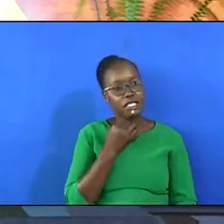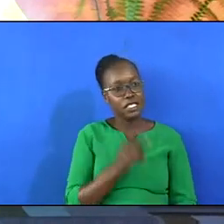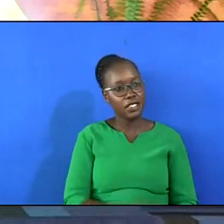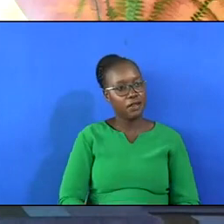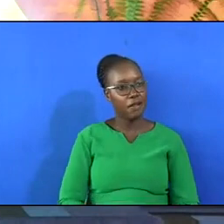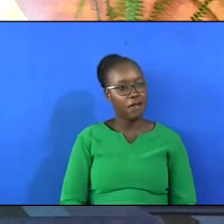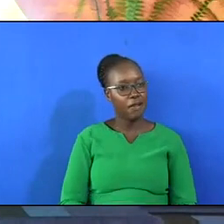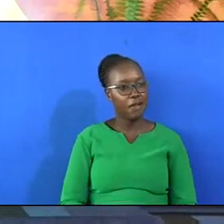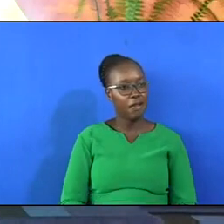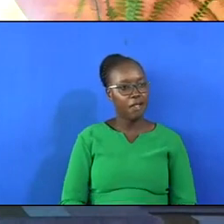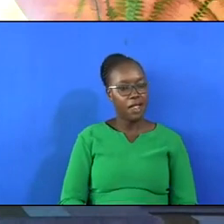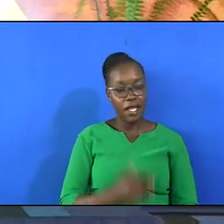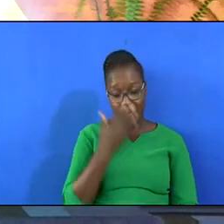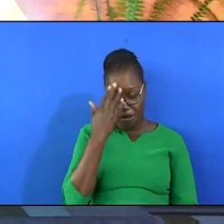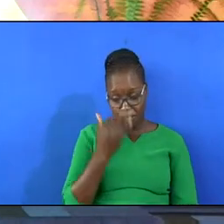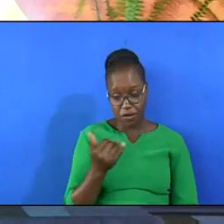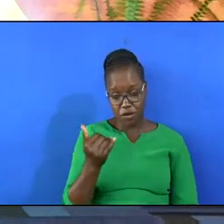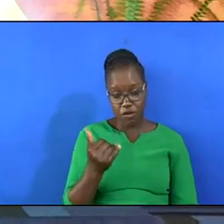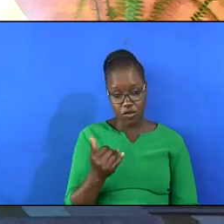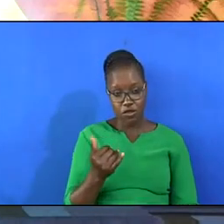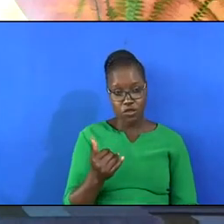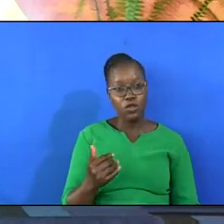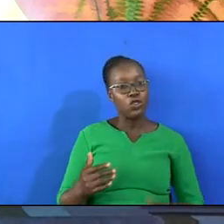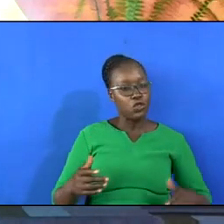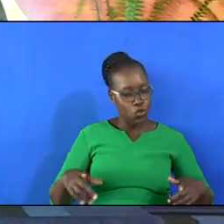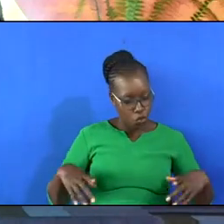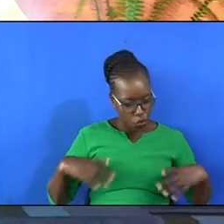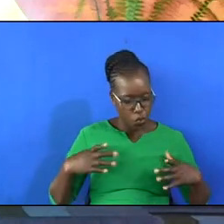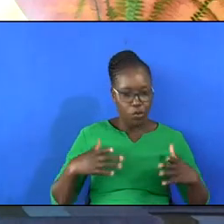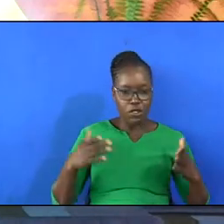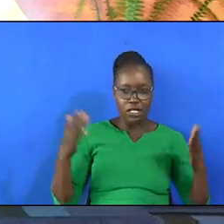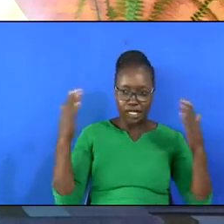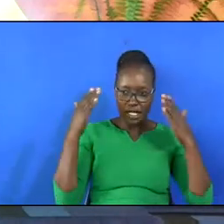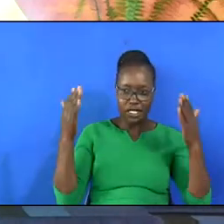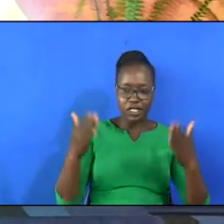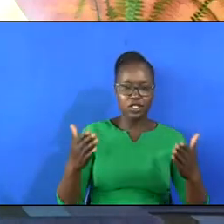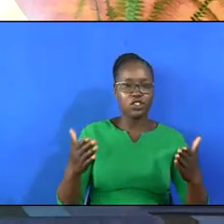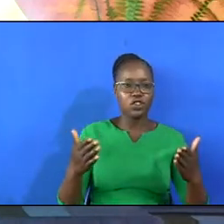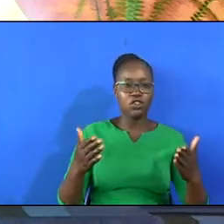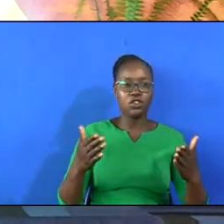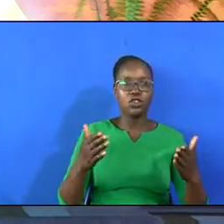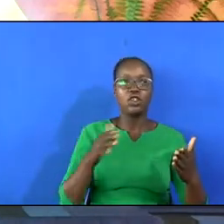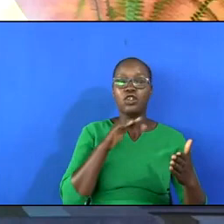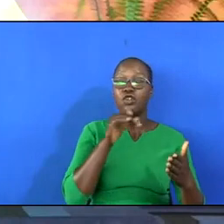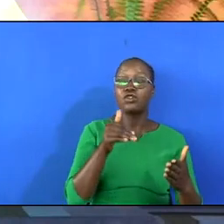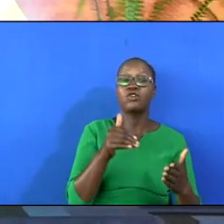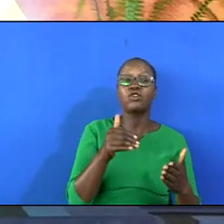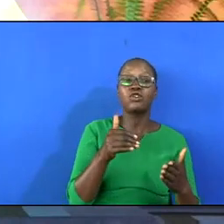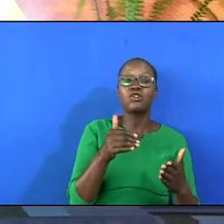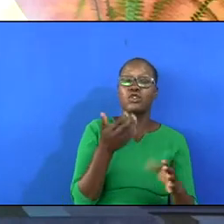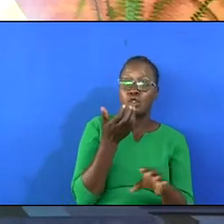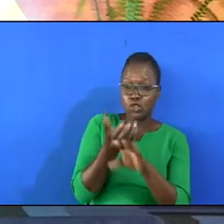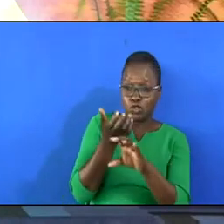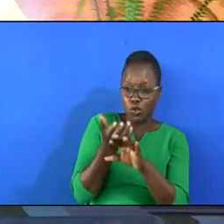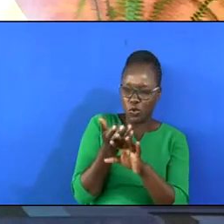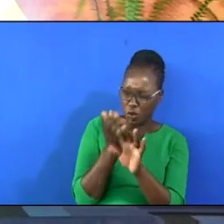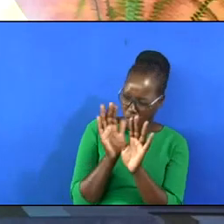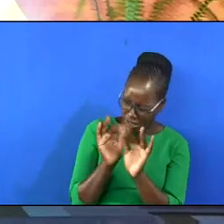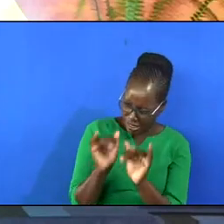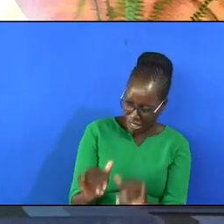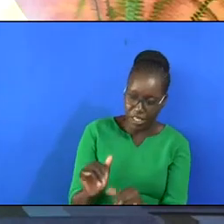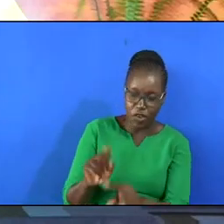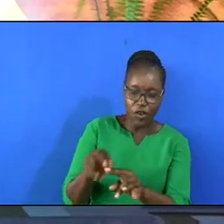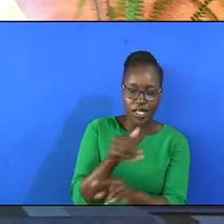Because your bust is in the architectural design, no stone will be left upon another.